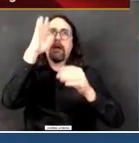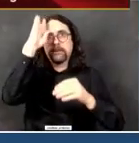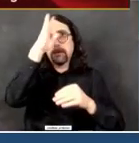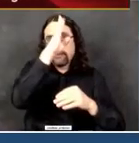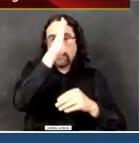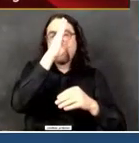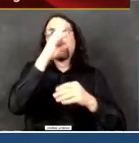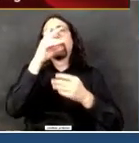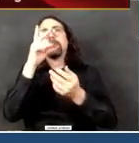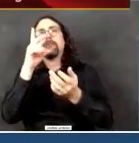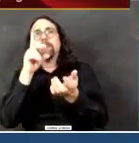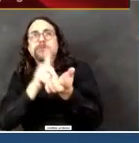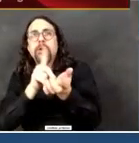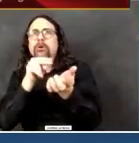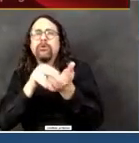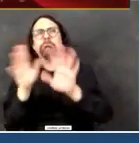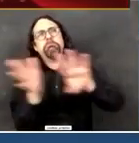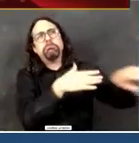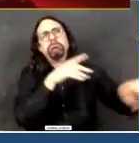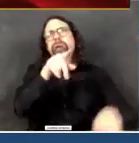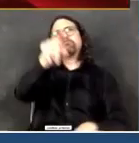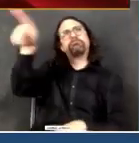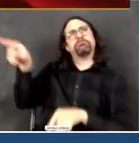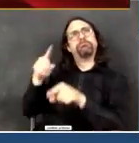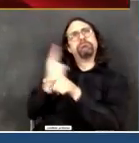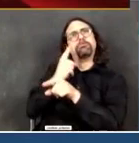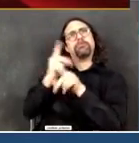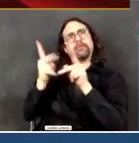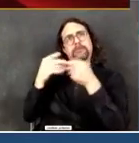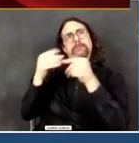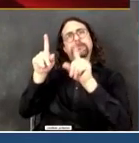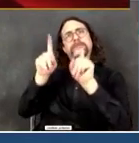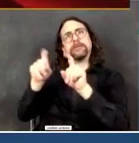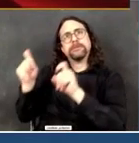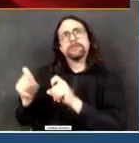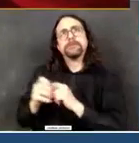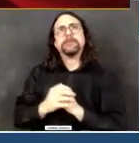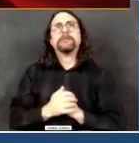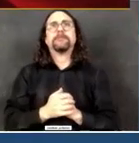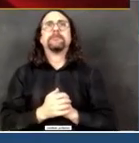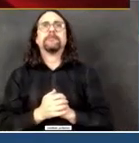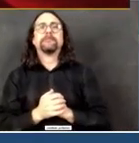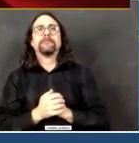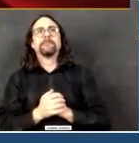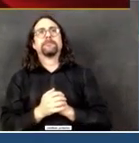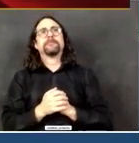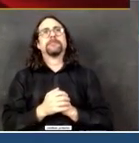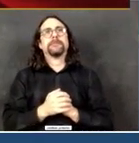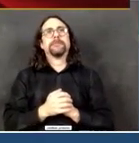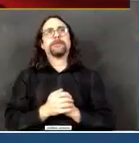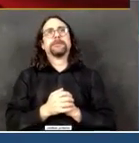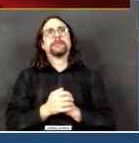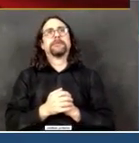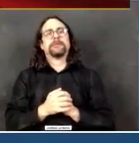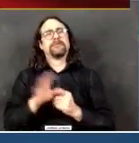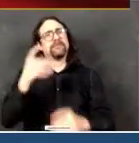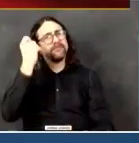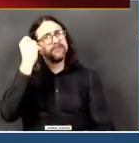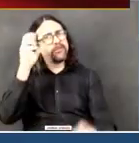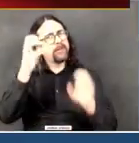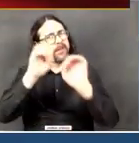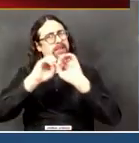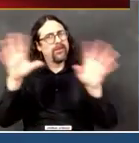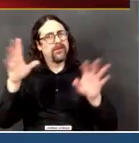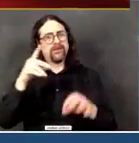that has to come from, I'm sad to say, outside this city. We cannot produce here in any kind of way that anyone's